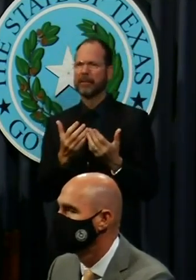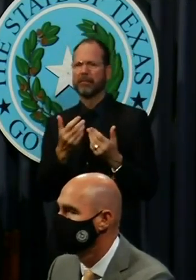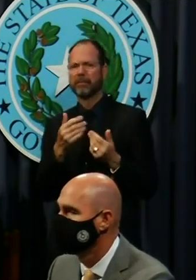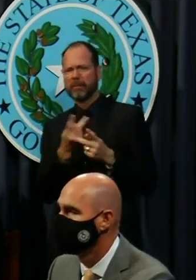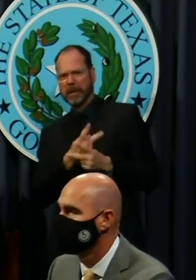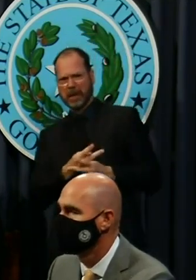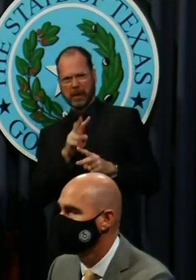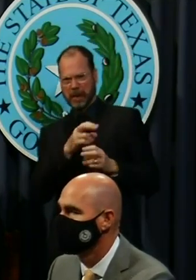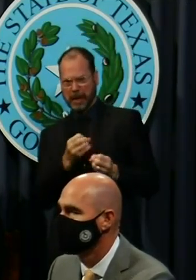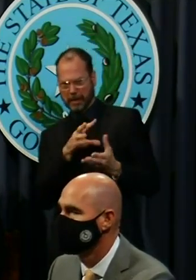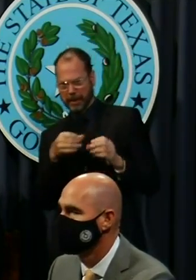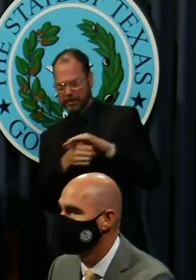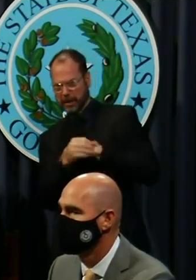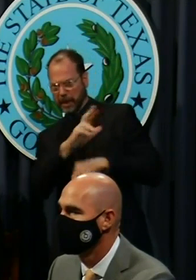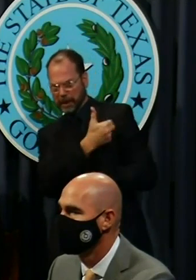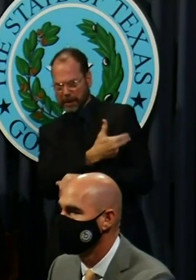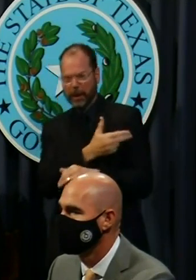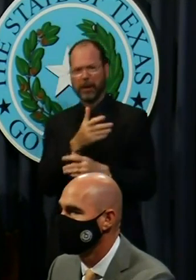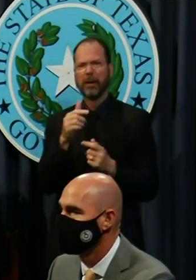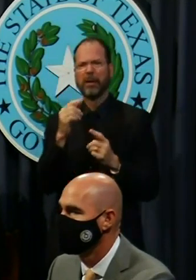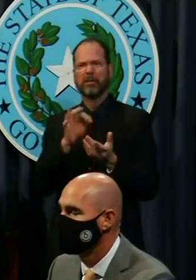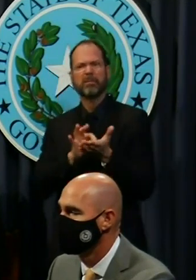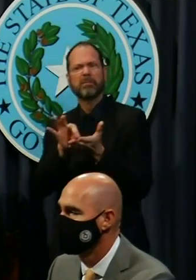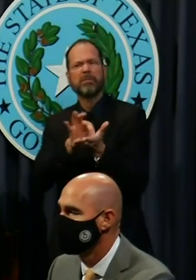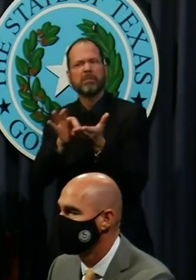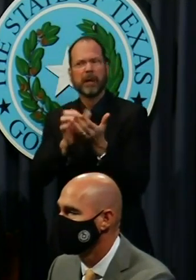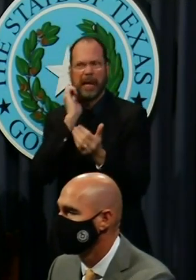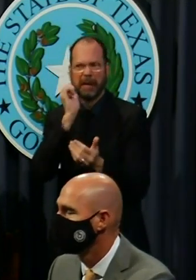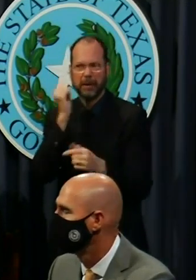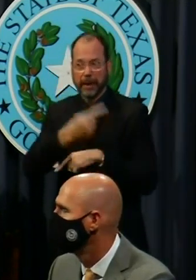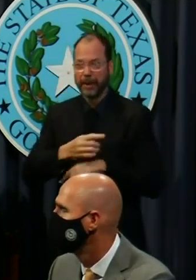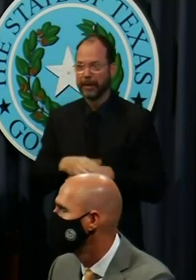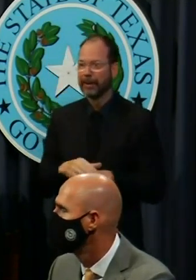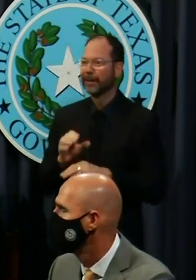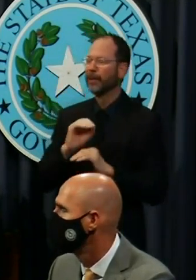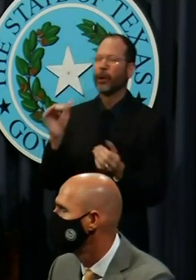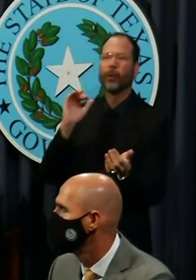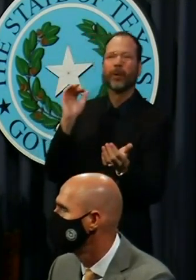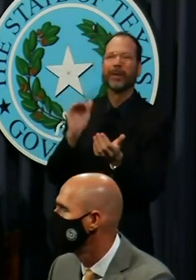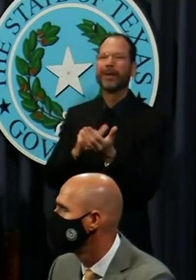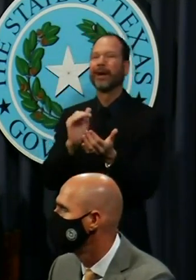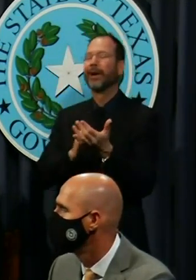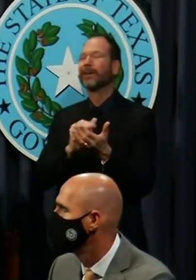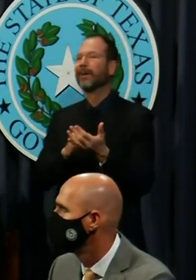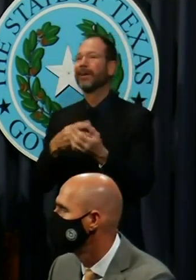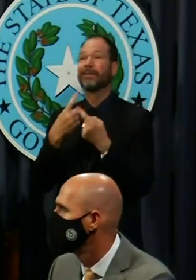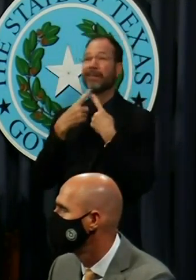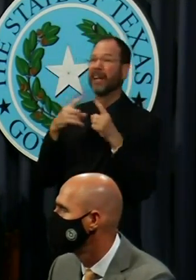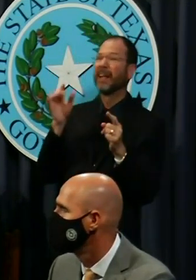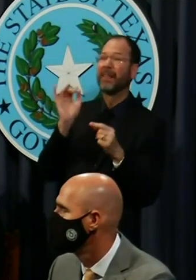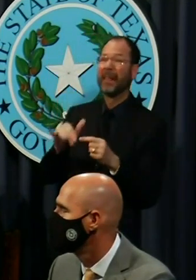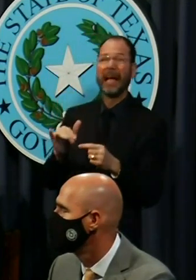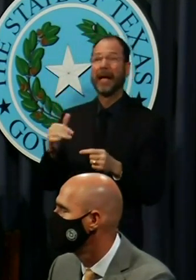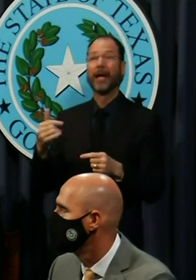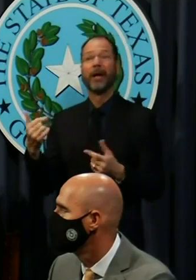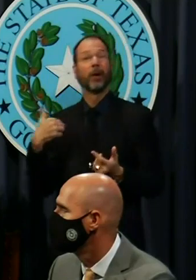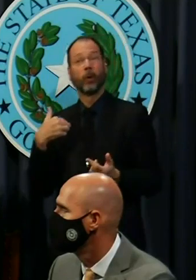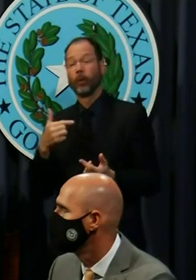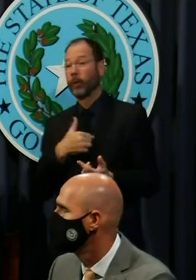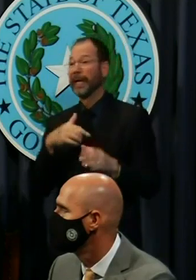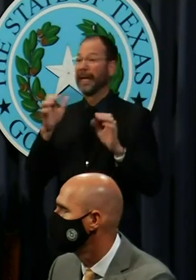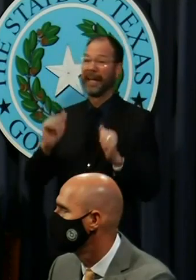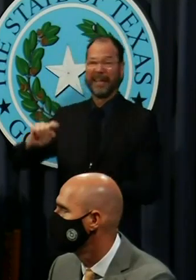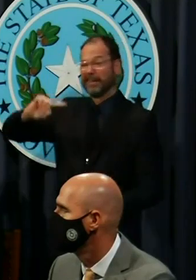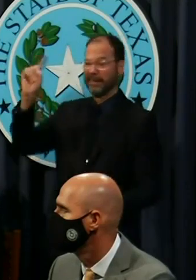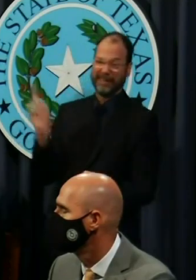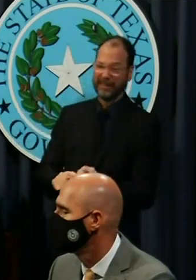basis. Remember that no doctor has ever suggested that the goal is to eradicate 100% of